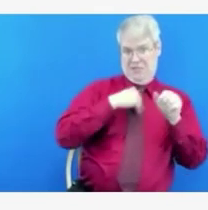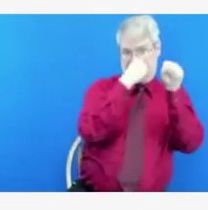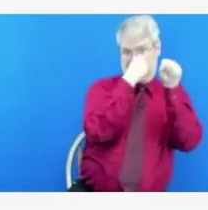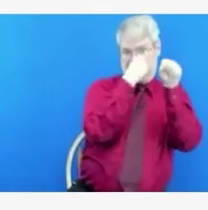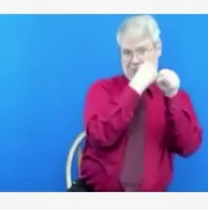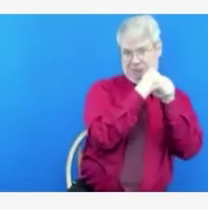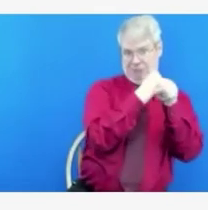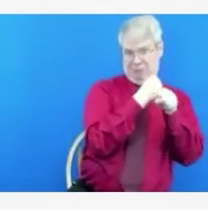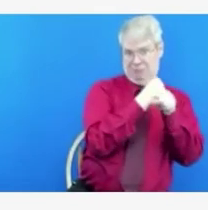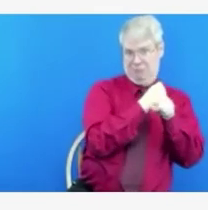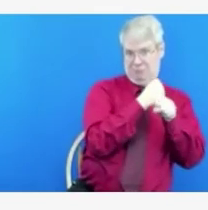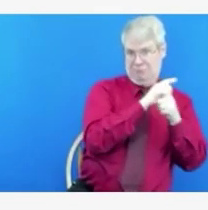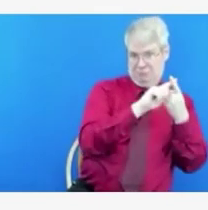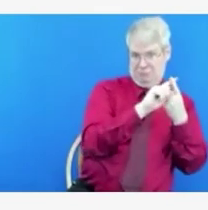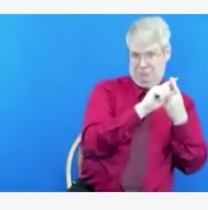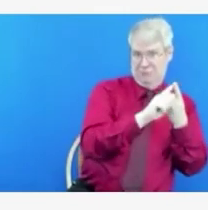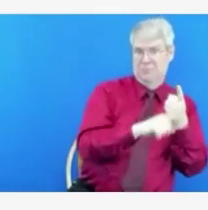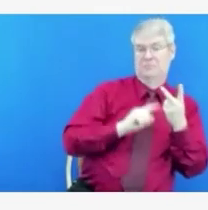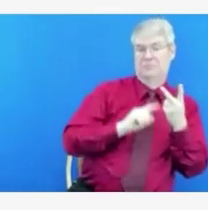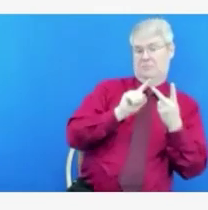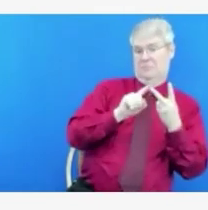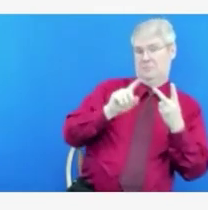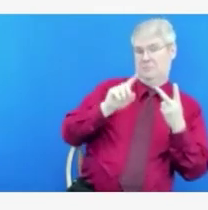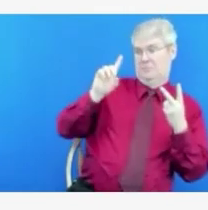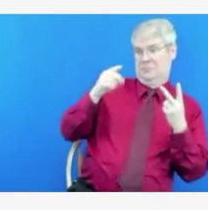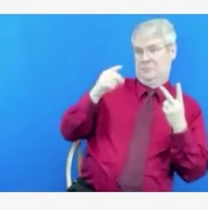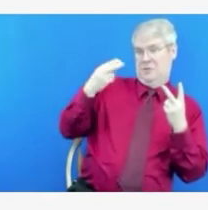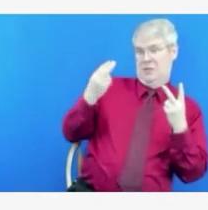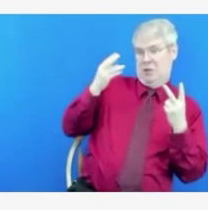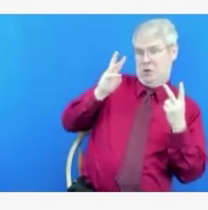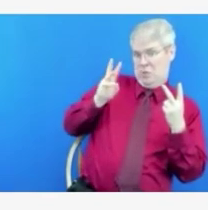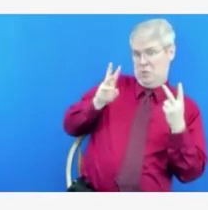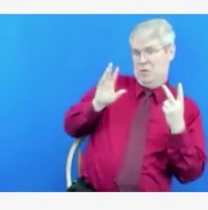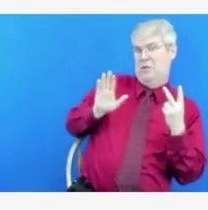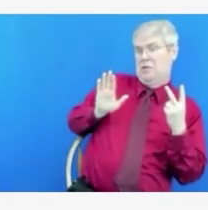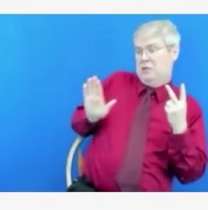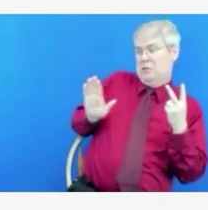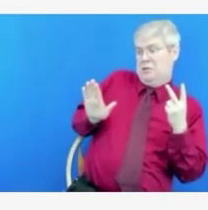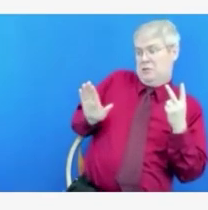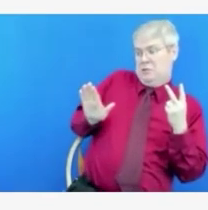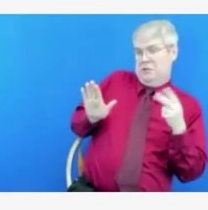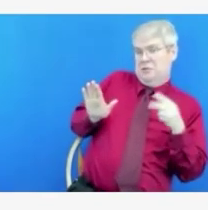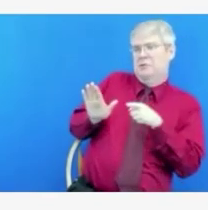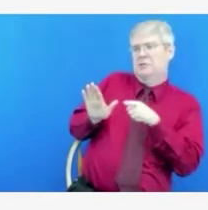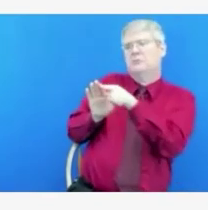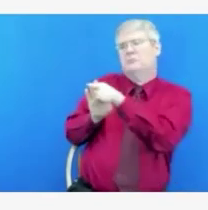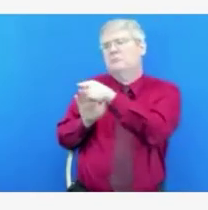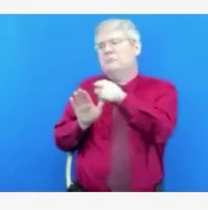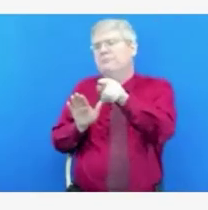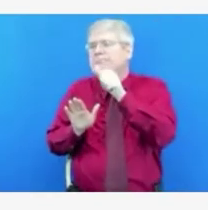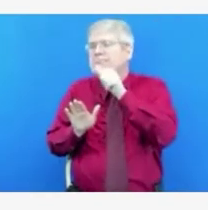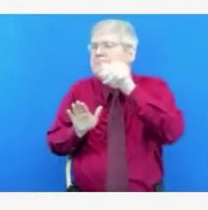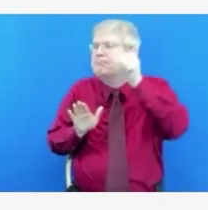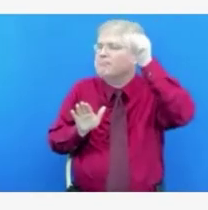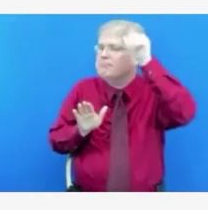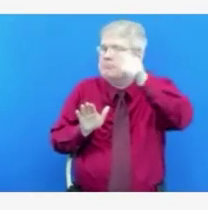children's well-being as a result of the loss of caregivers, parents, or